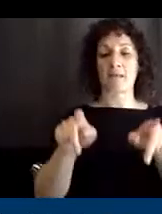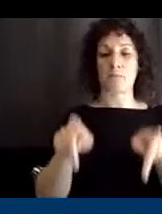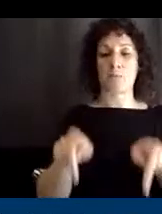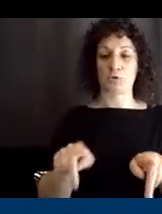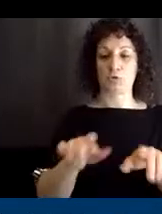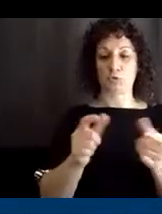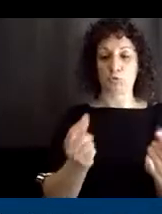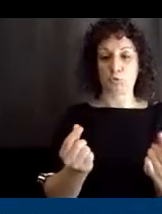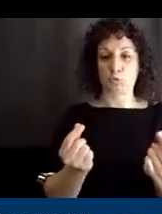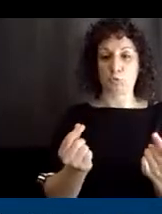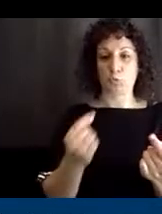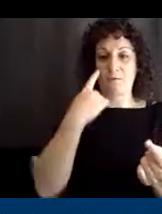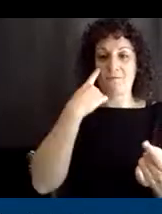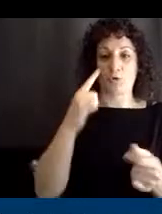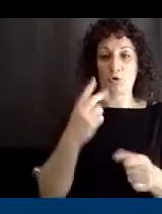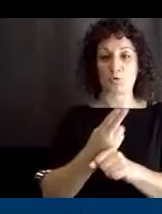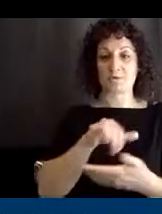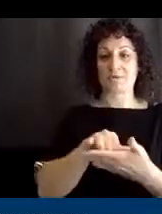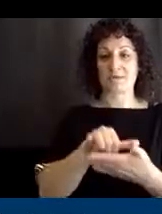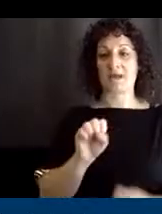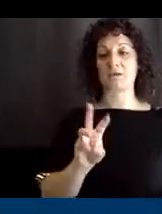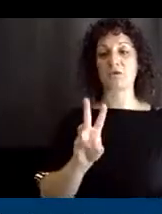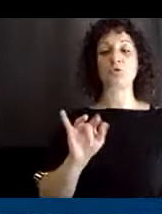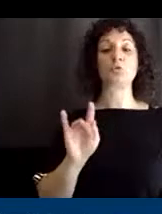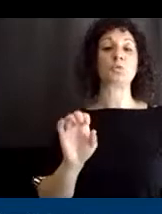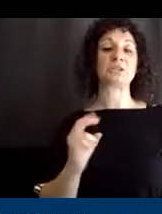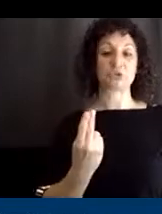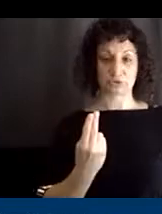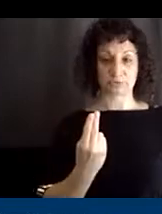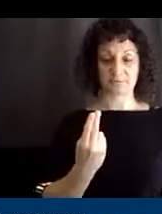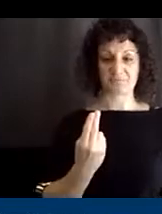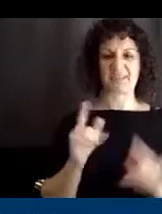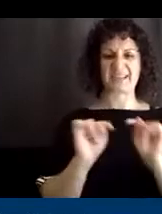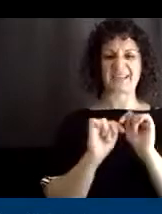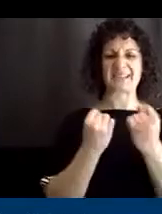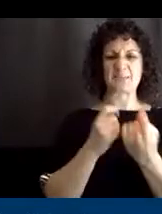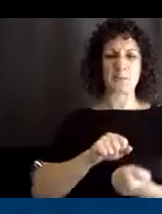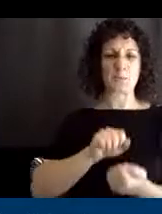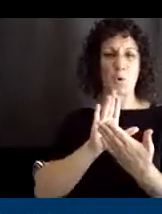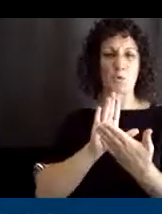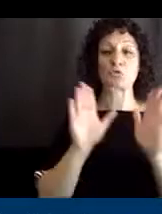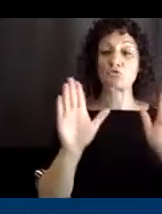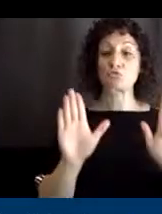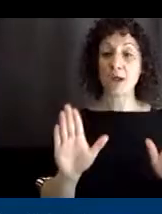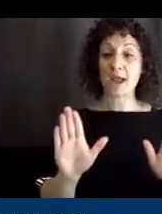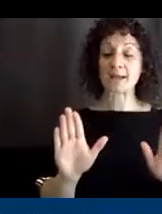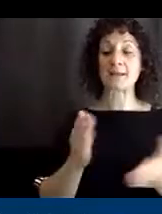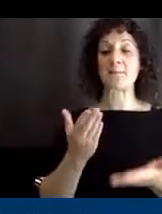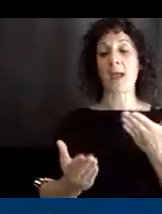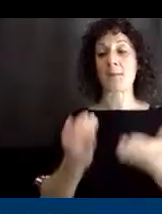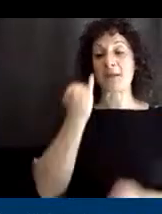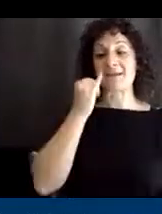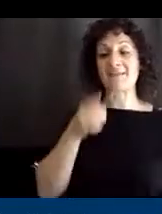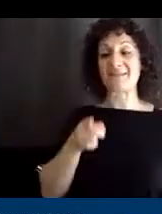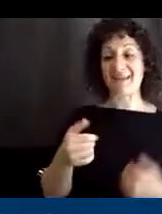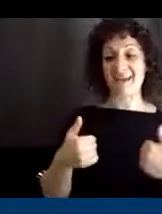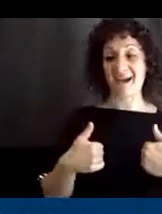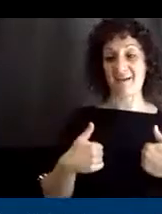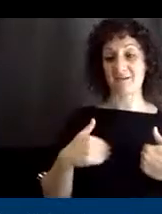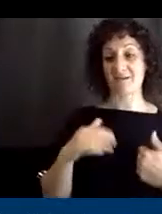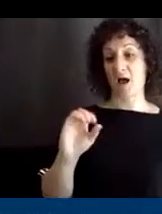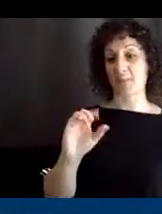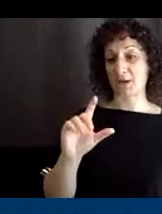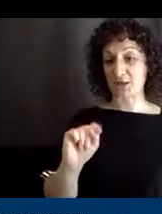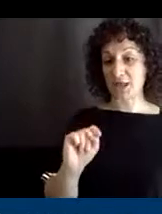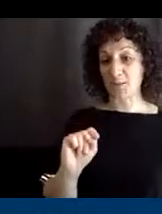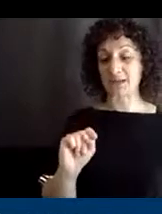to activate the switch? So, this is where a team approach is great. Maybe reaching out if they have an occupational therapist or a physical therapist out there